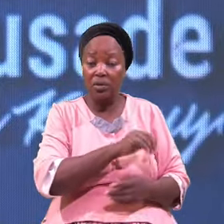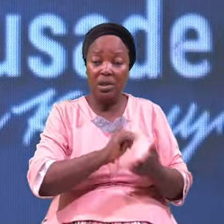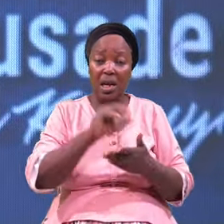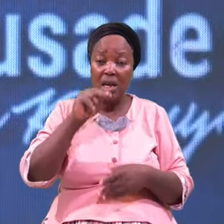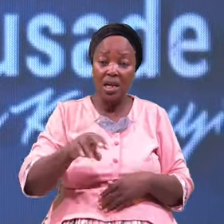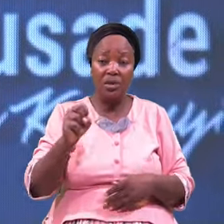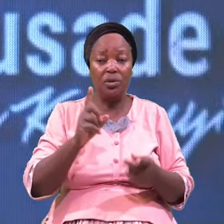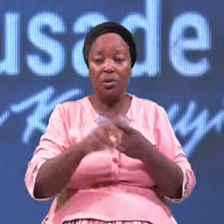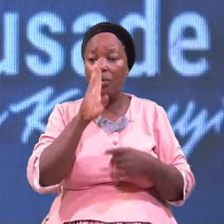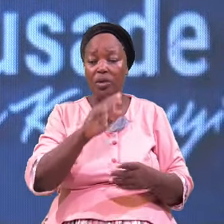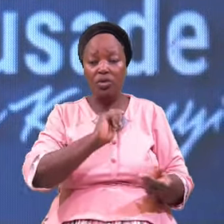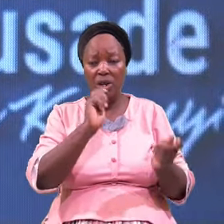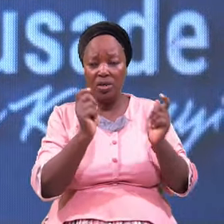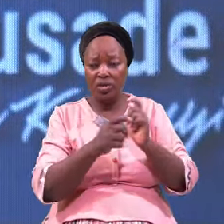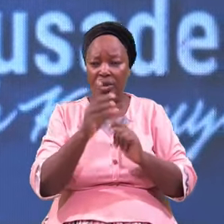To Be Changed